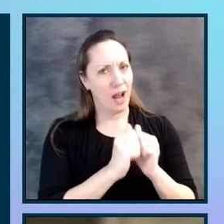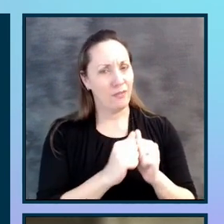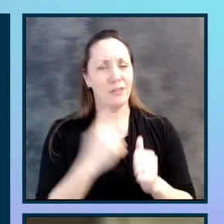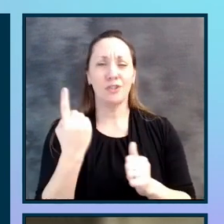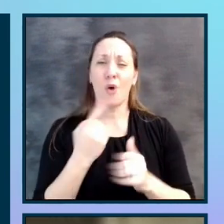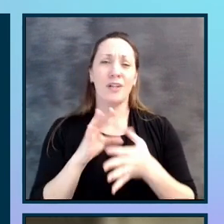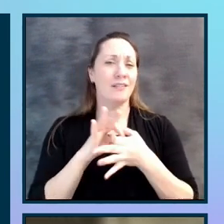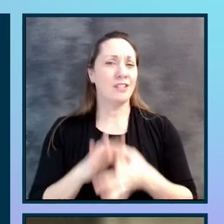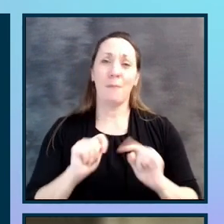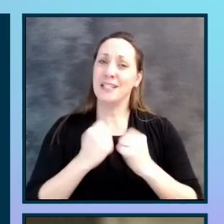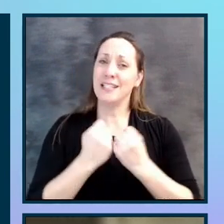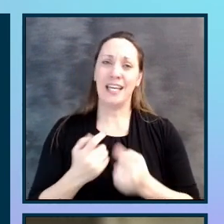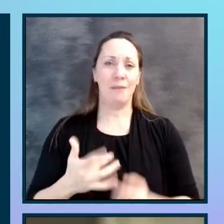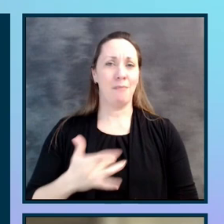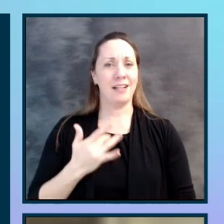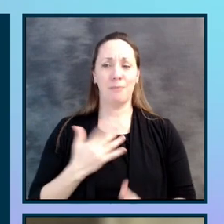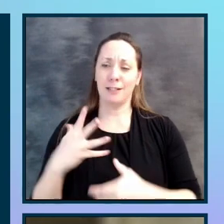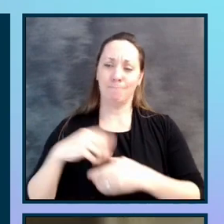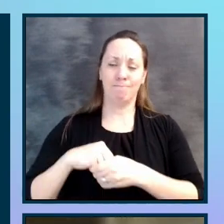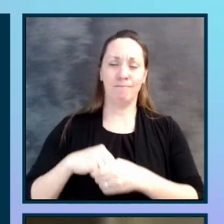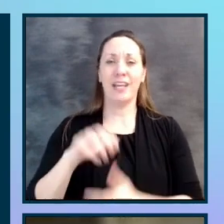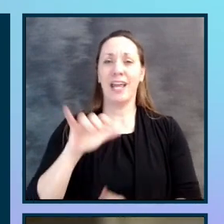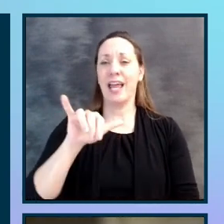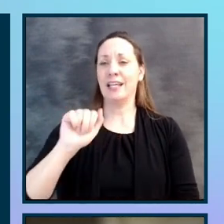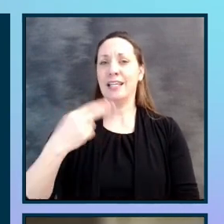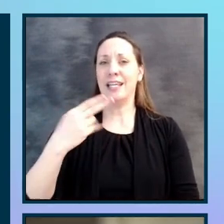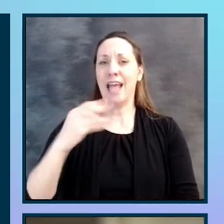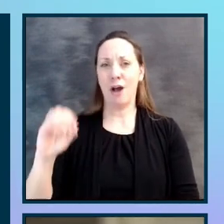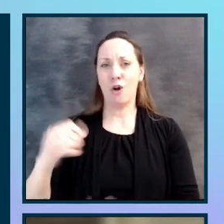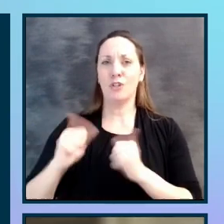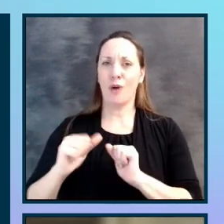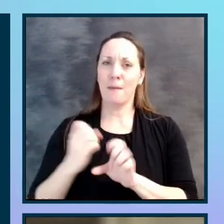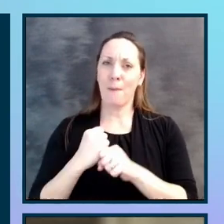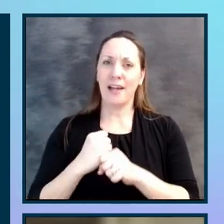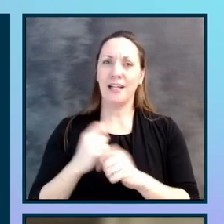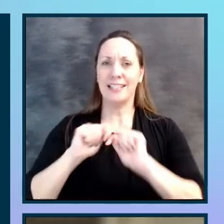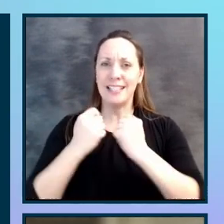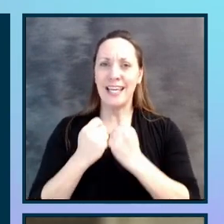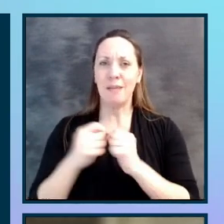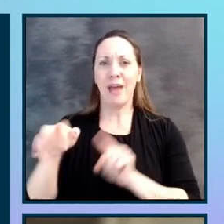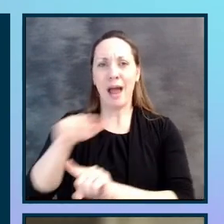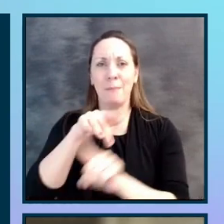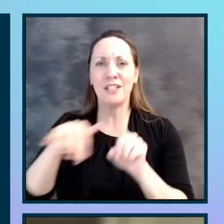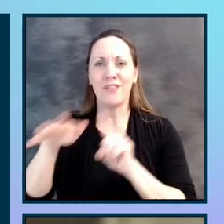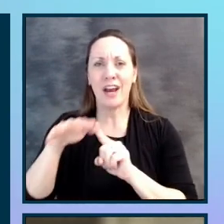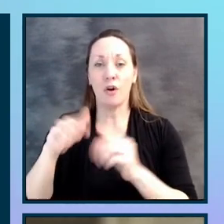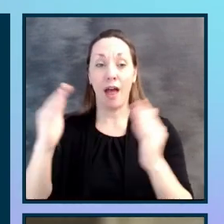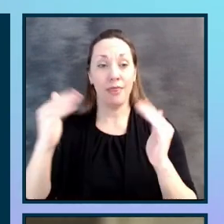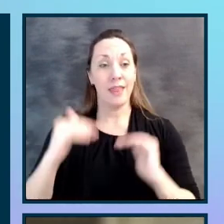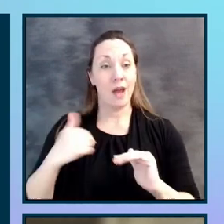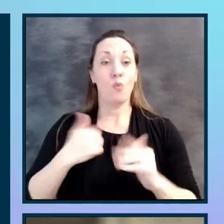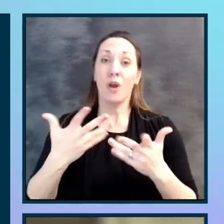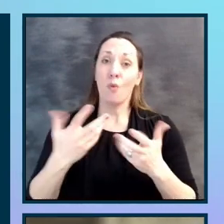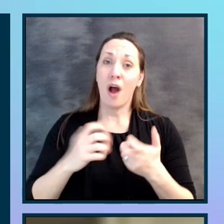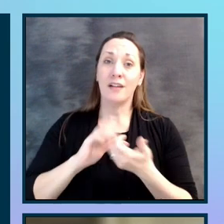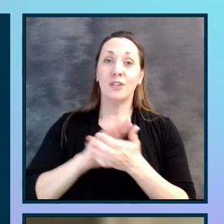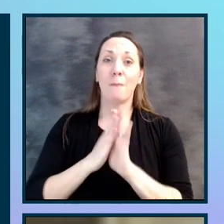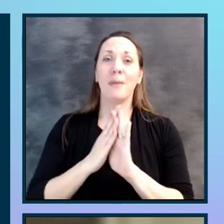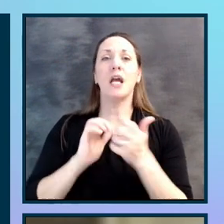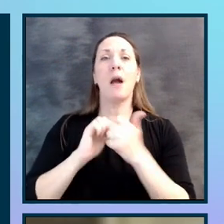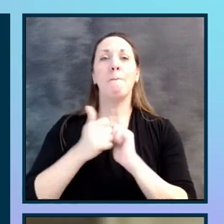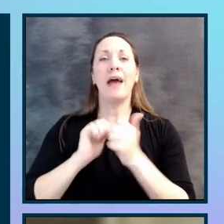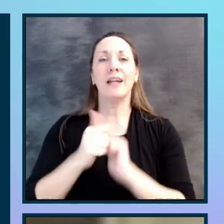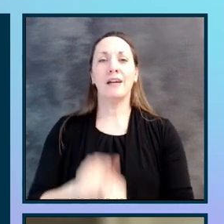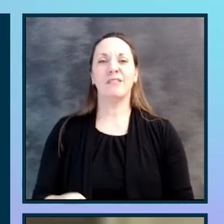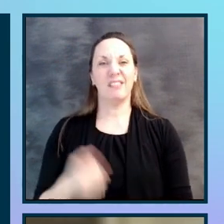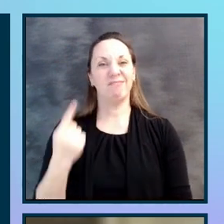Yahoo, we definitely try to build a big team atmosphere. And then we want to be competitive, like, like Brian and Nick will probably talk about you always want